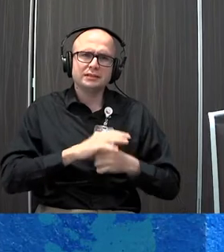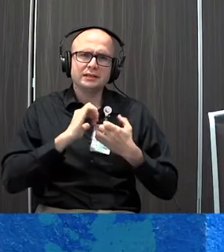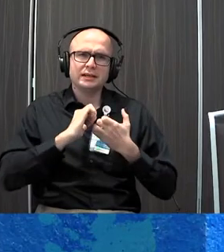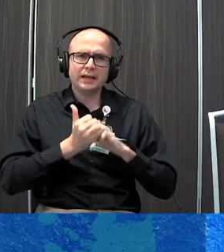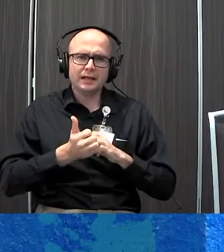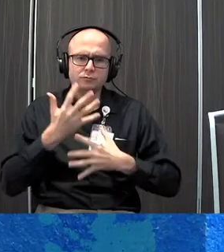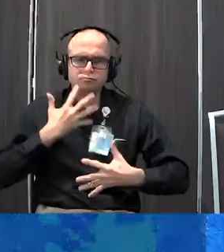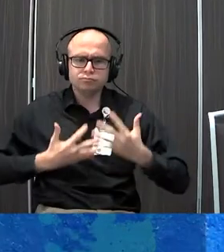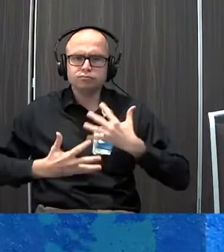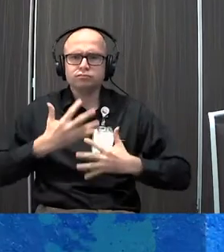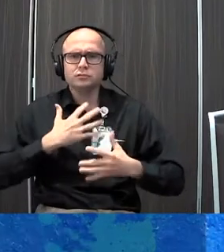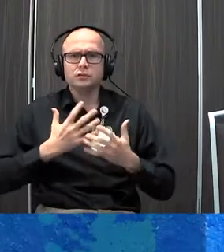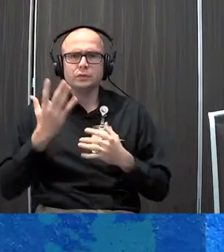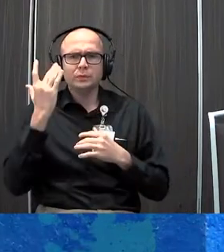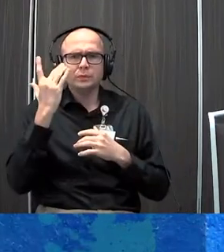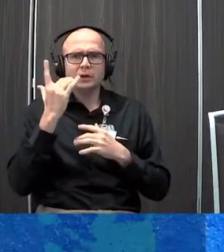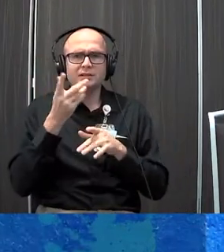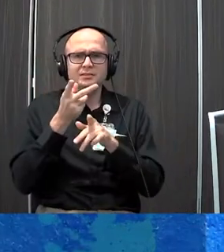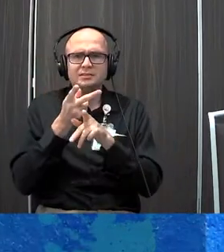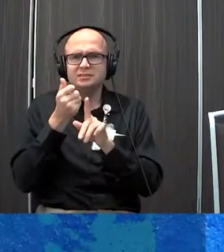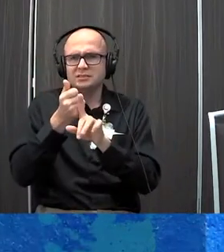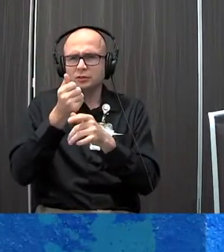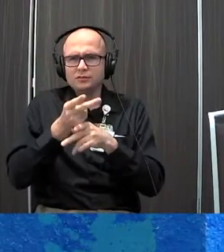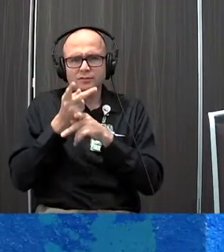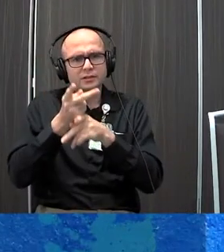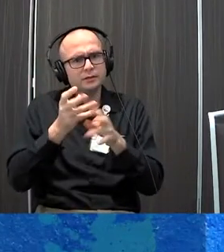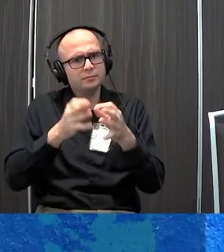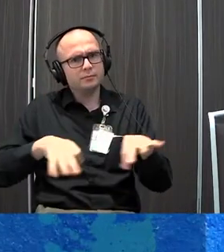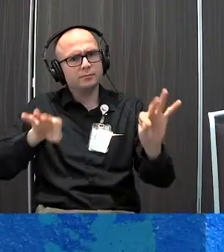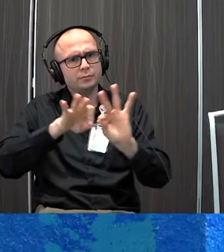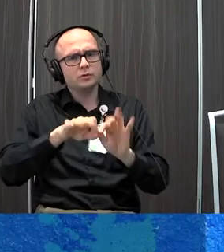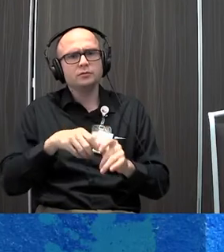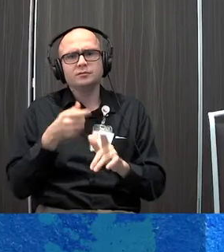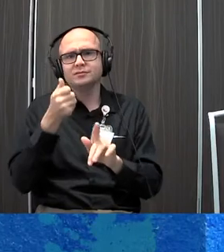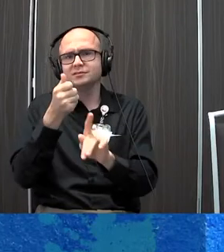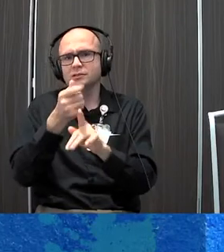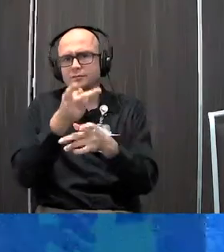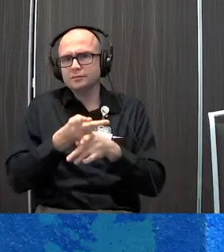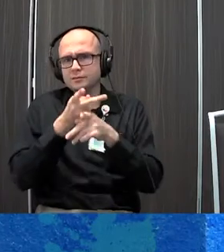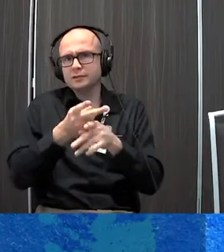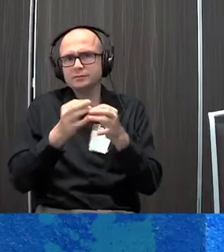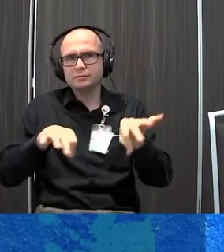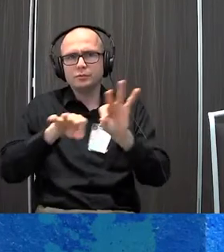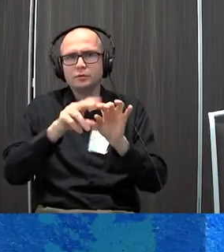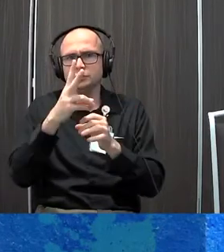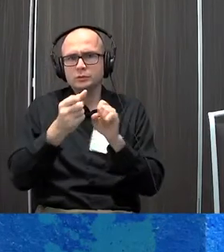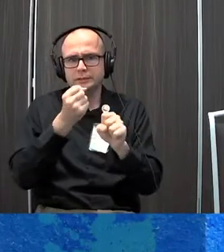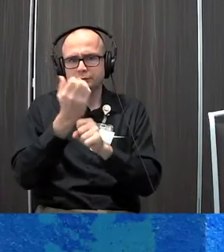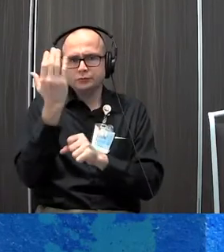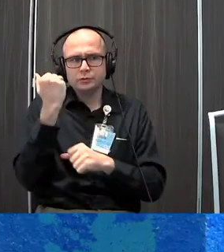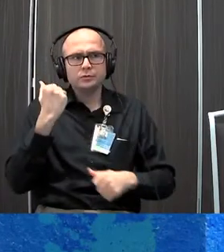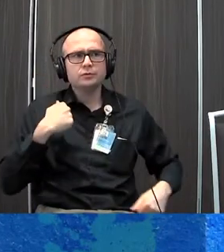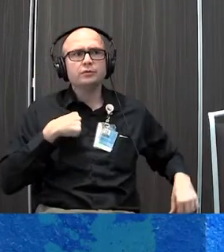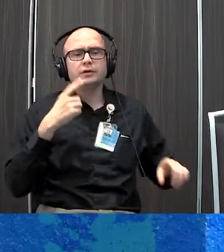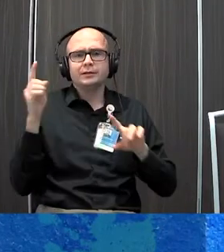work physiologically? And why is self-care so important? And, you know, self-care was important, Dr. Chu, two years ago when I came.